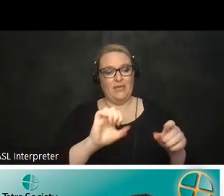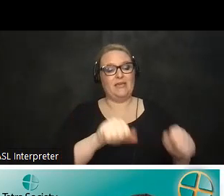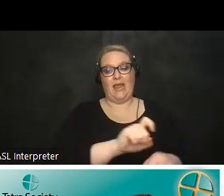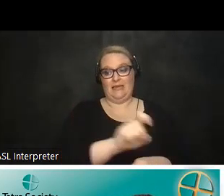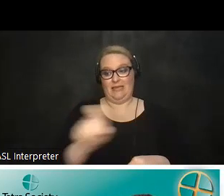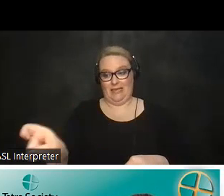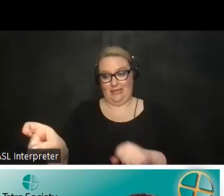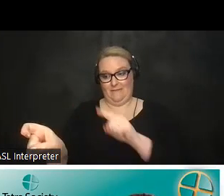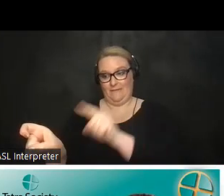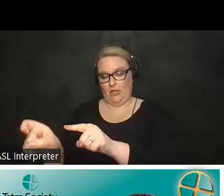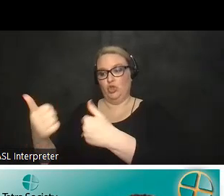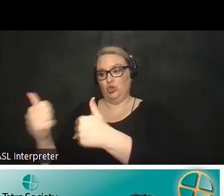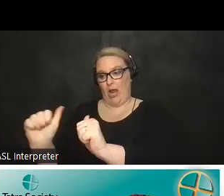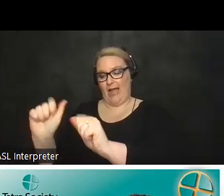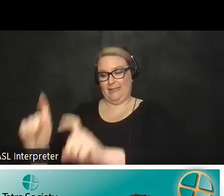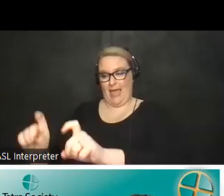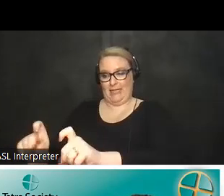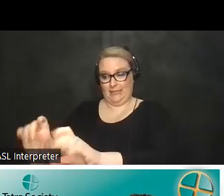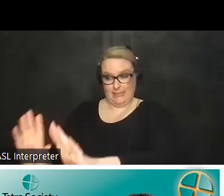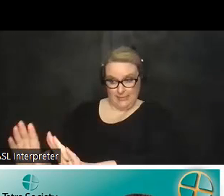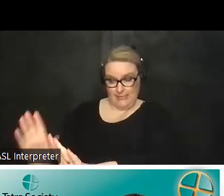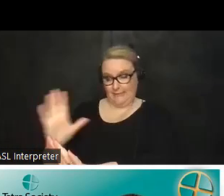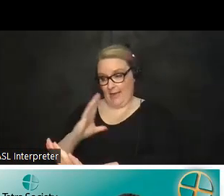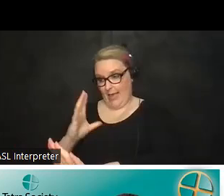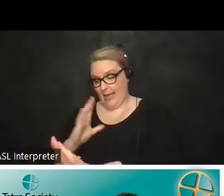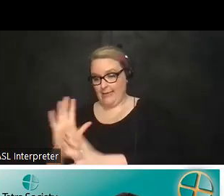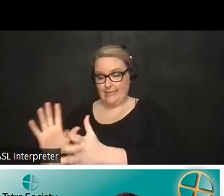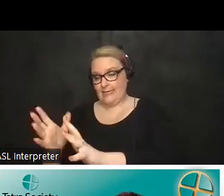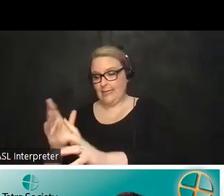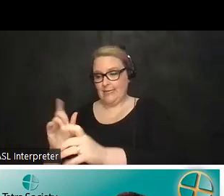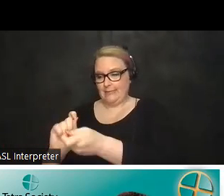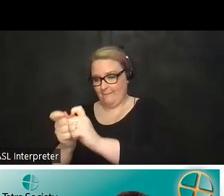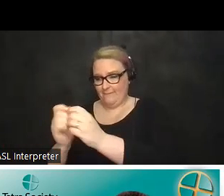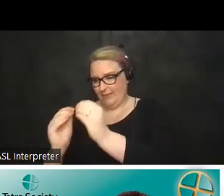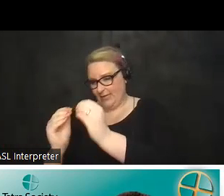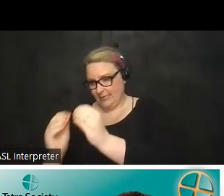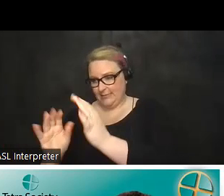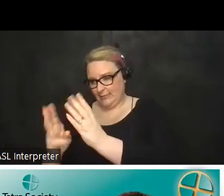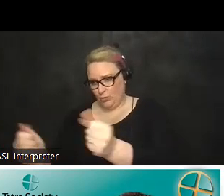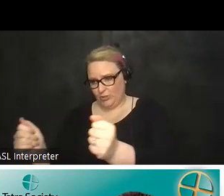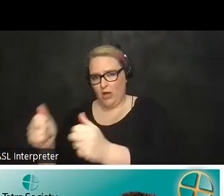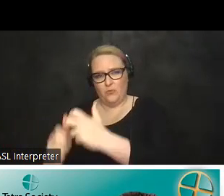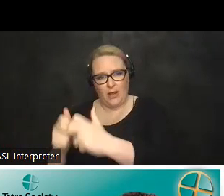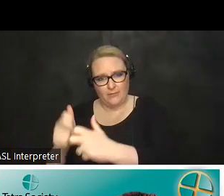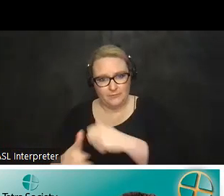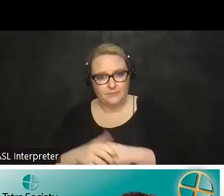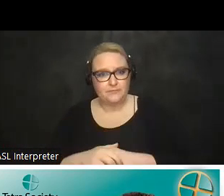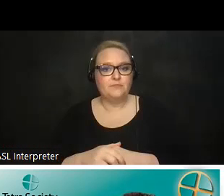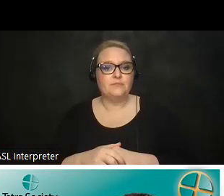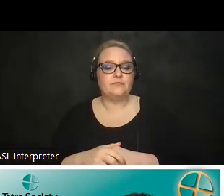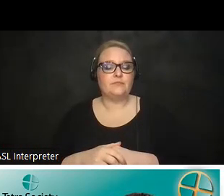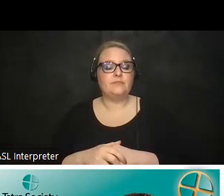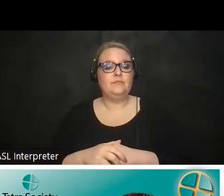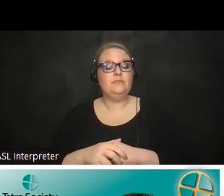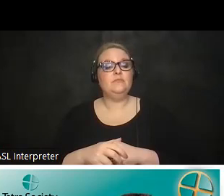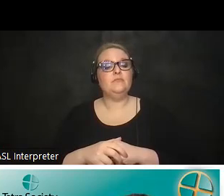can try it out for a little while and then final adjustments are made and hopefully we've resolved um you know an issue um so it's